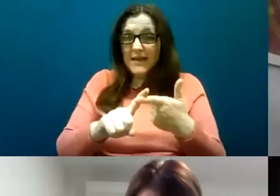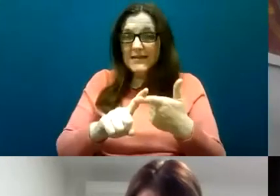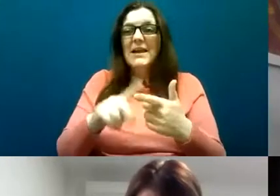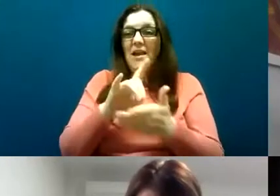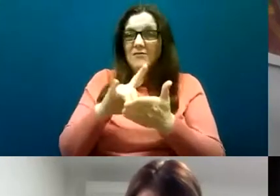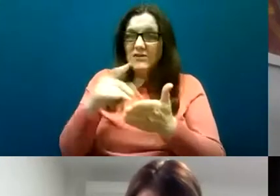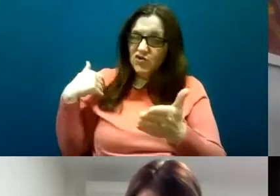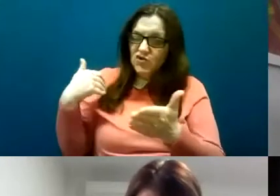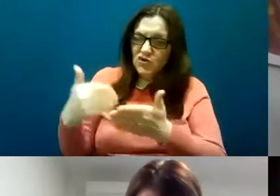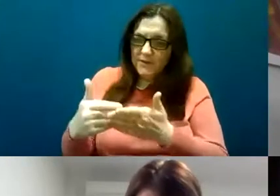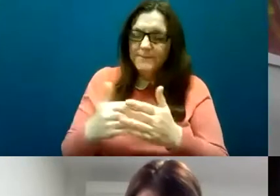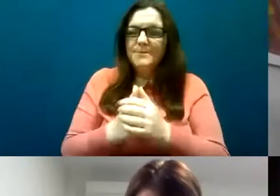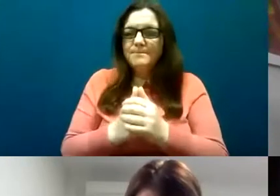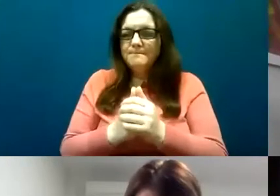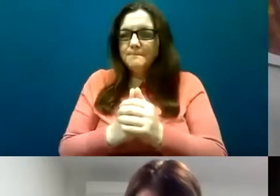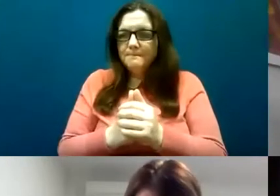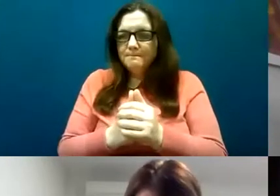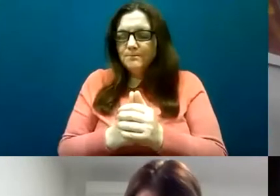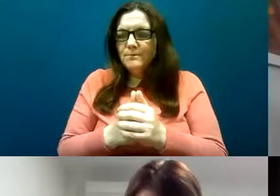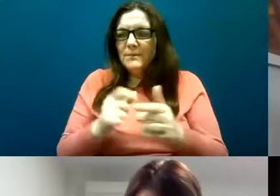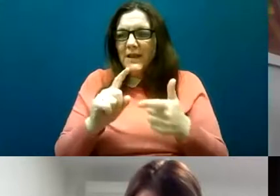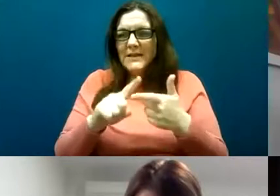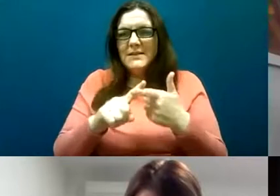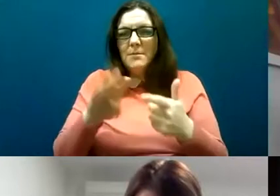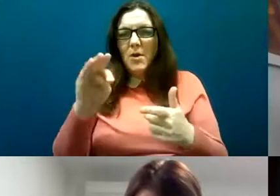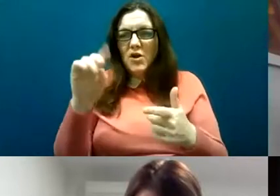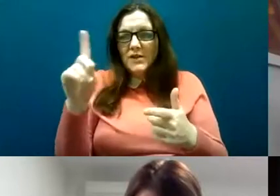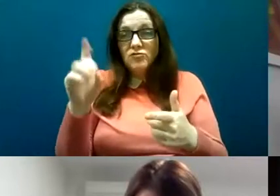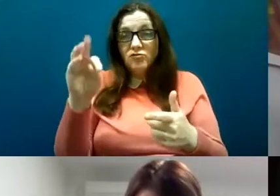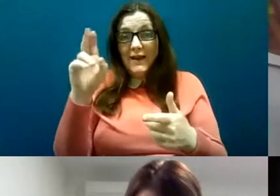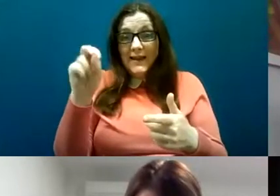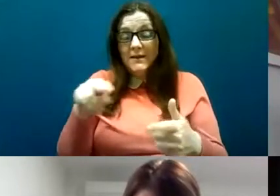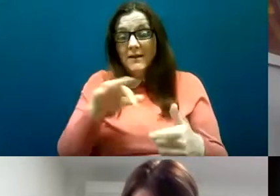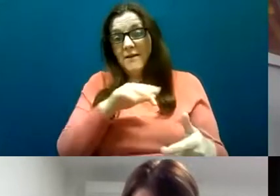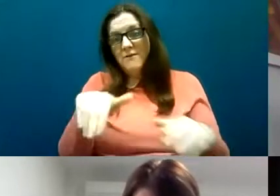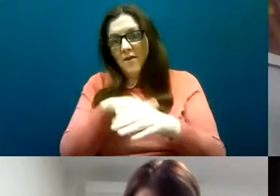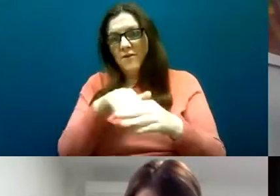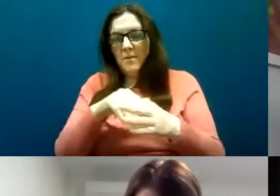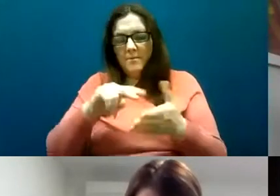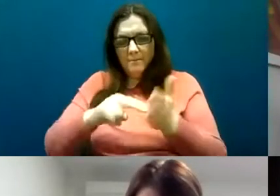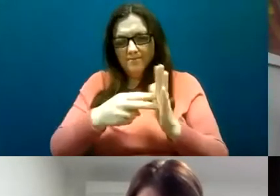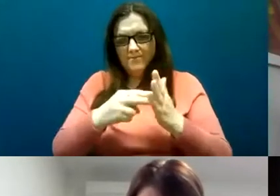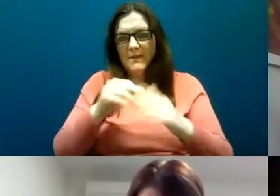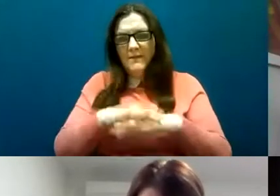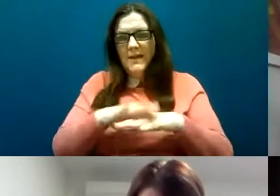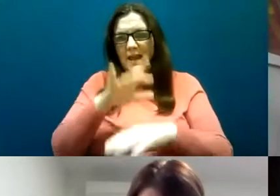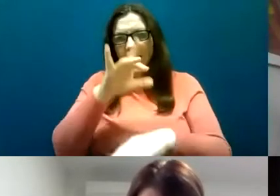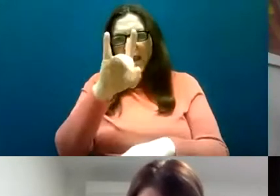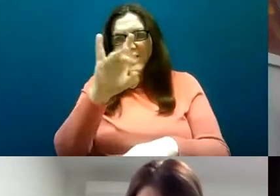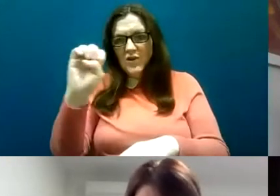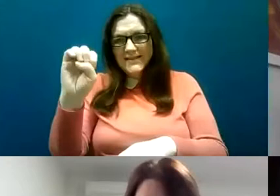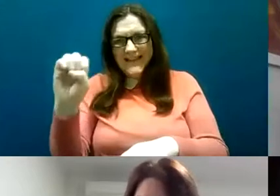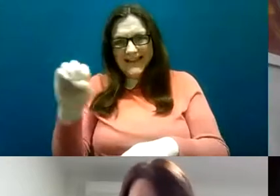Bernard O'Regan who's head of strategy and planning in the HSE Disability Services and has a long history working in service